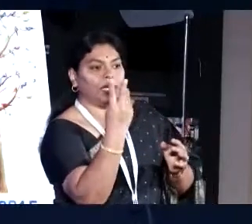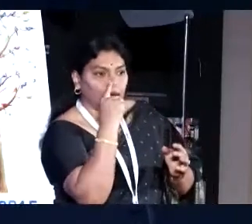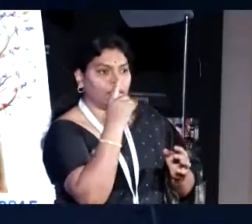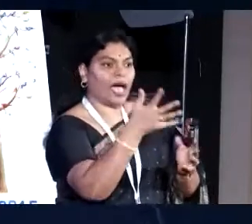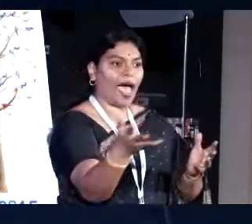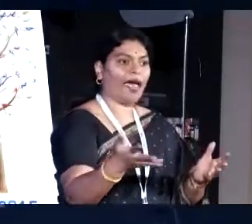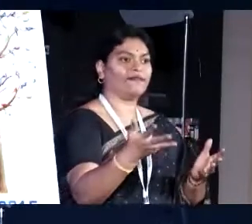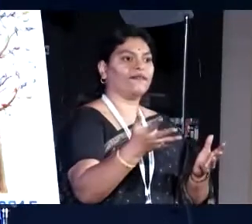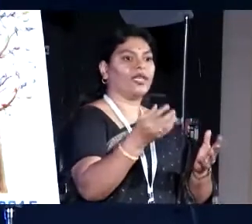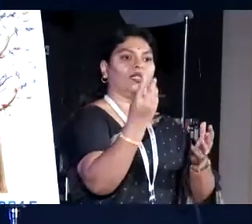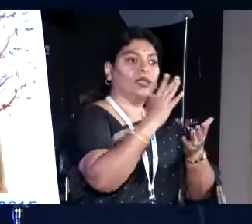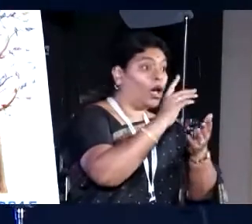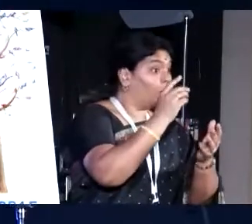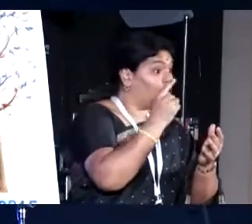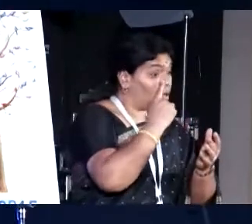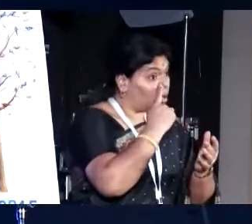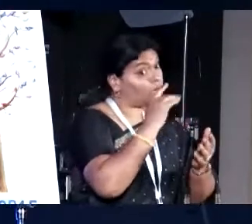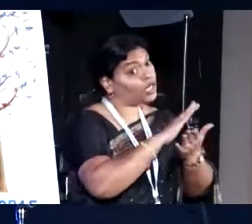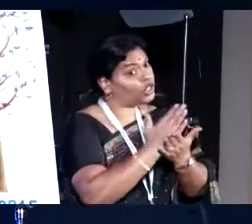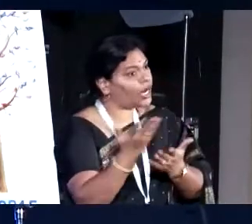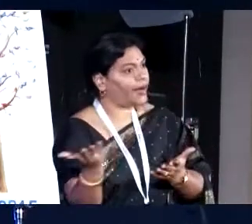Often it is shared in the village.